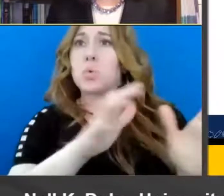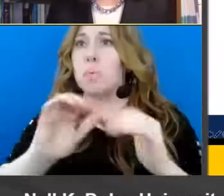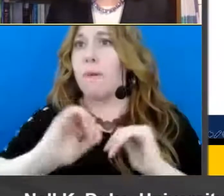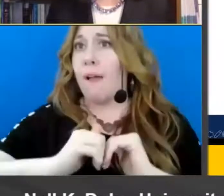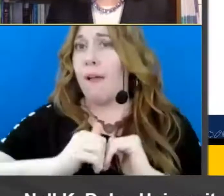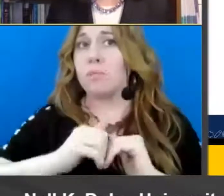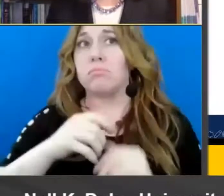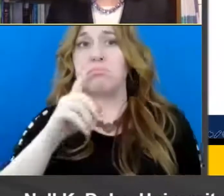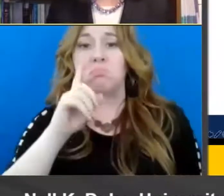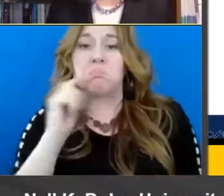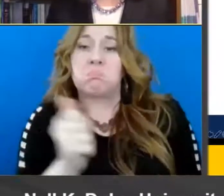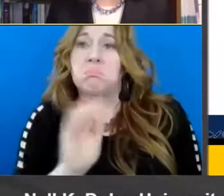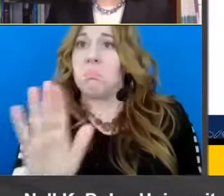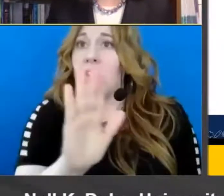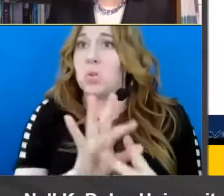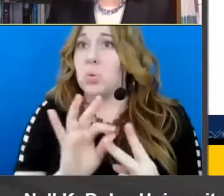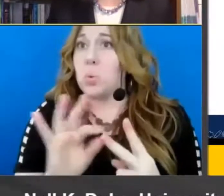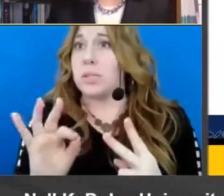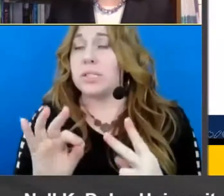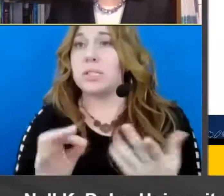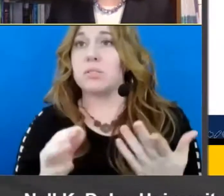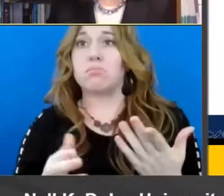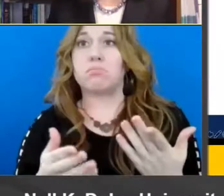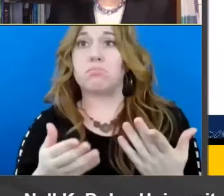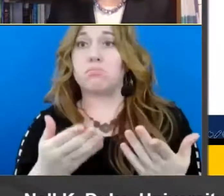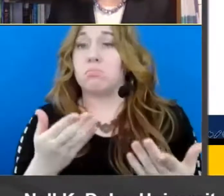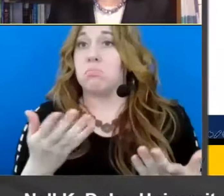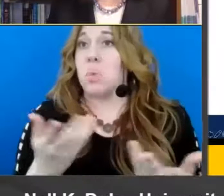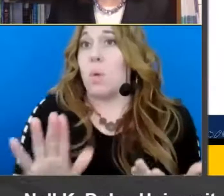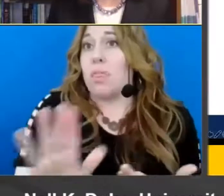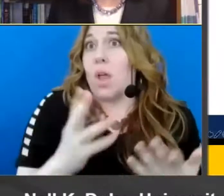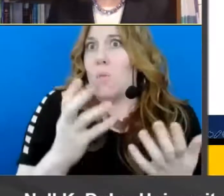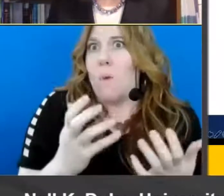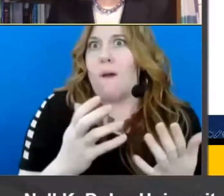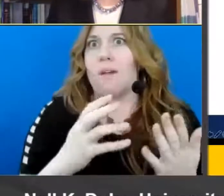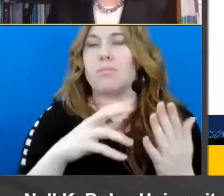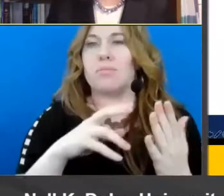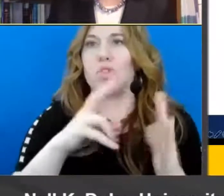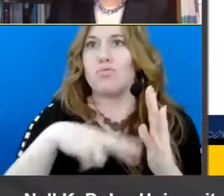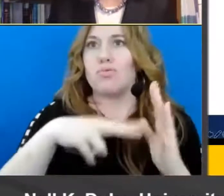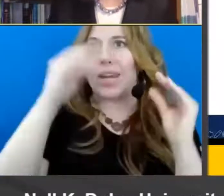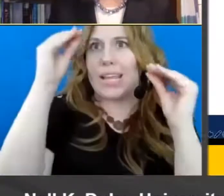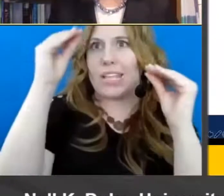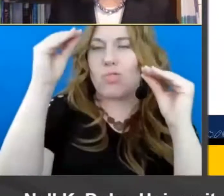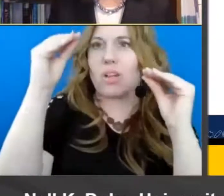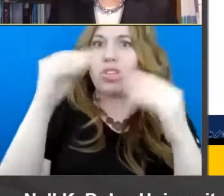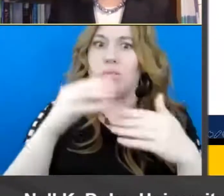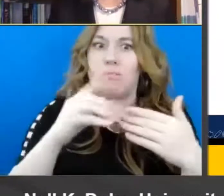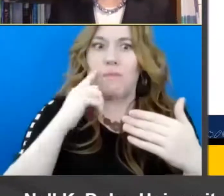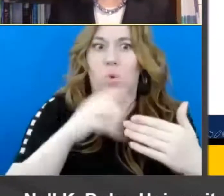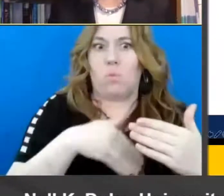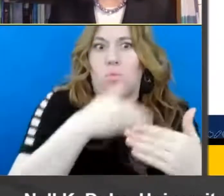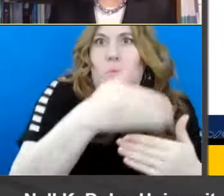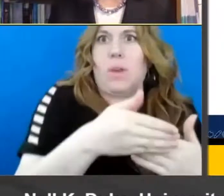allowing them to have choice uh for example about what they want to get their reading instruction applied to next you know what what book series